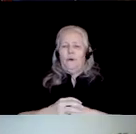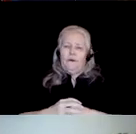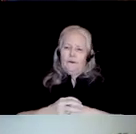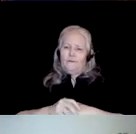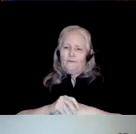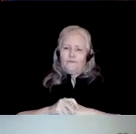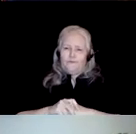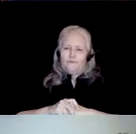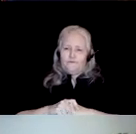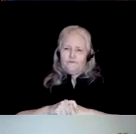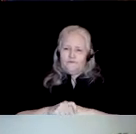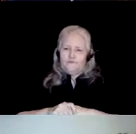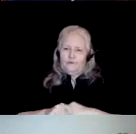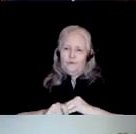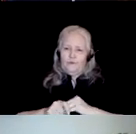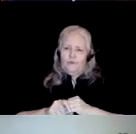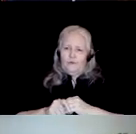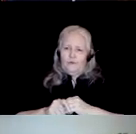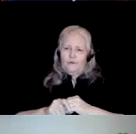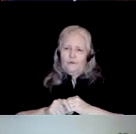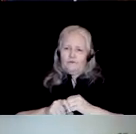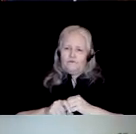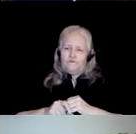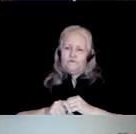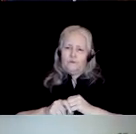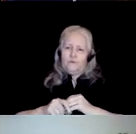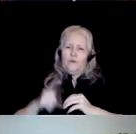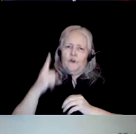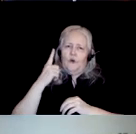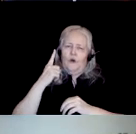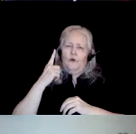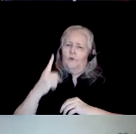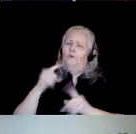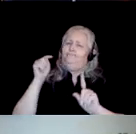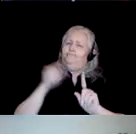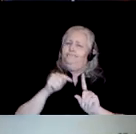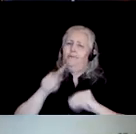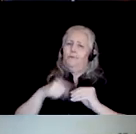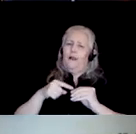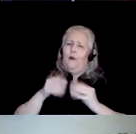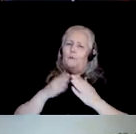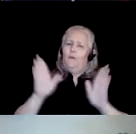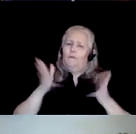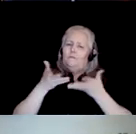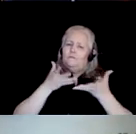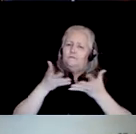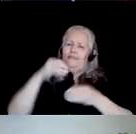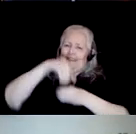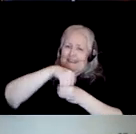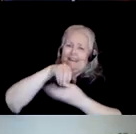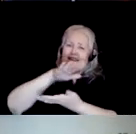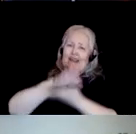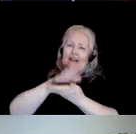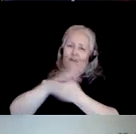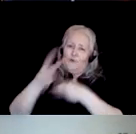And one of the tiring things about the role of public engagement within the academic system is how